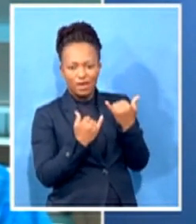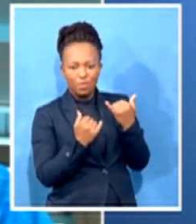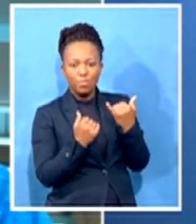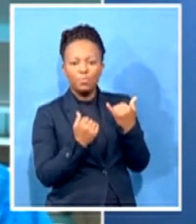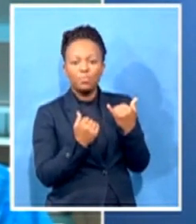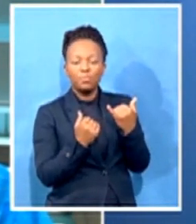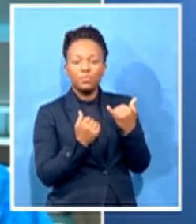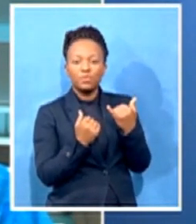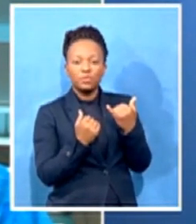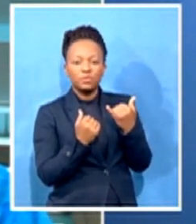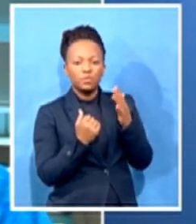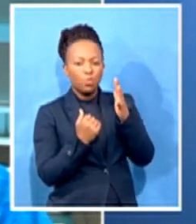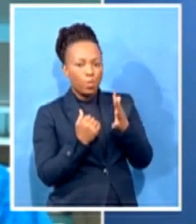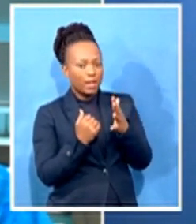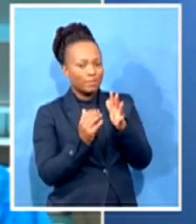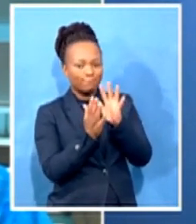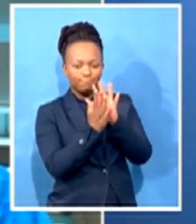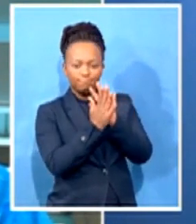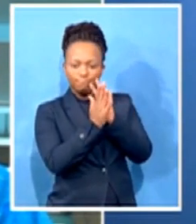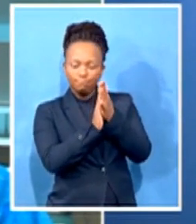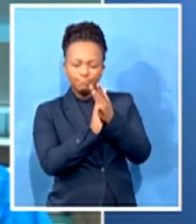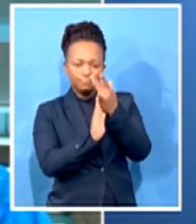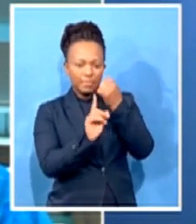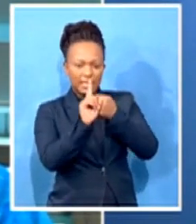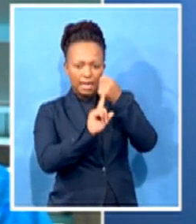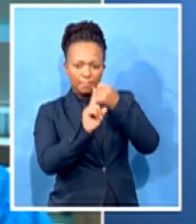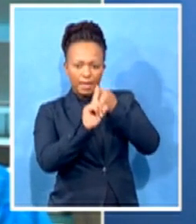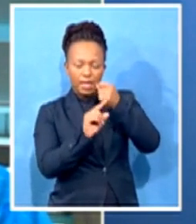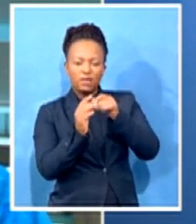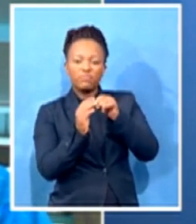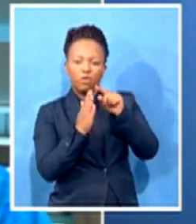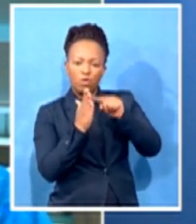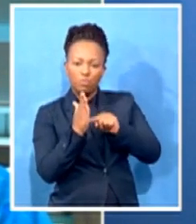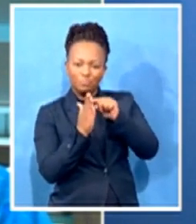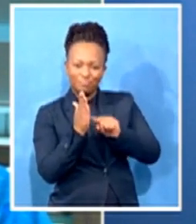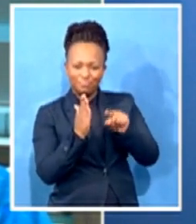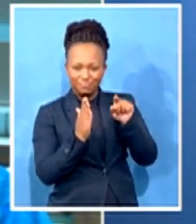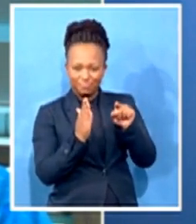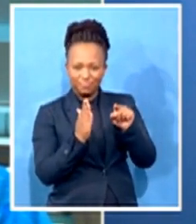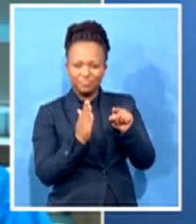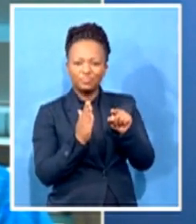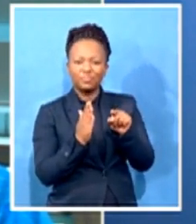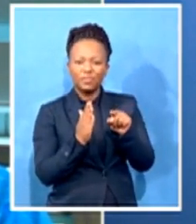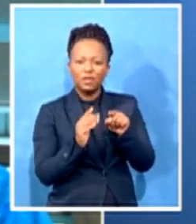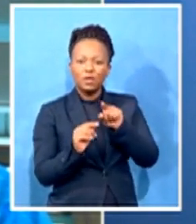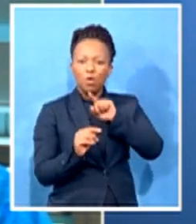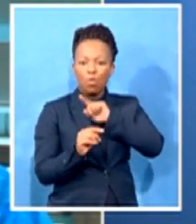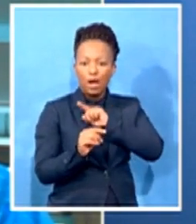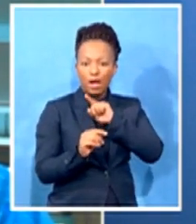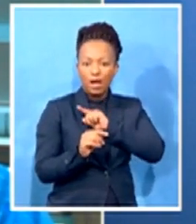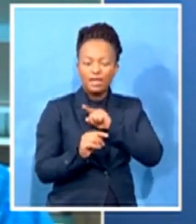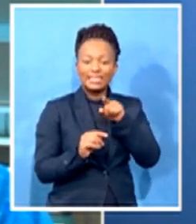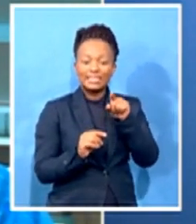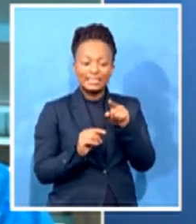course. But it's important to keep in mind that on the disease itself that Donald Trump is 74.